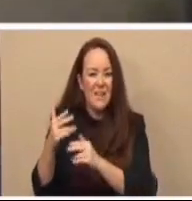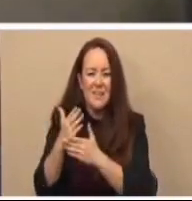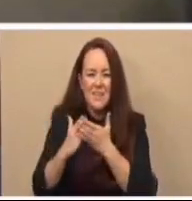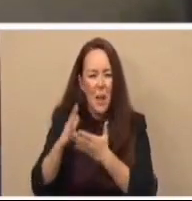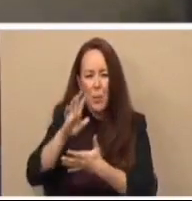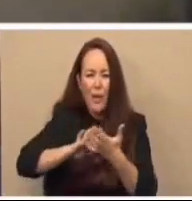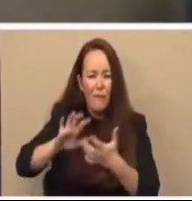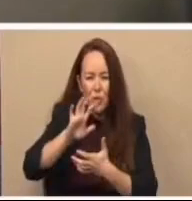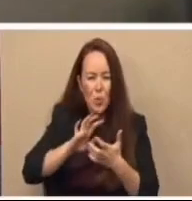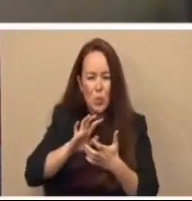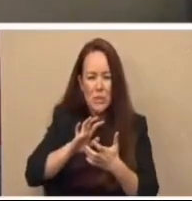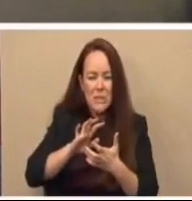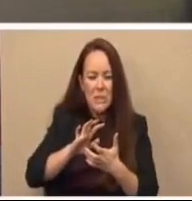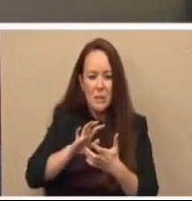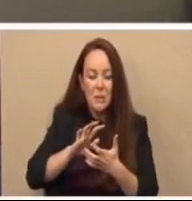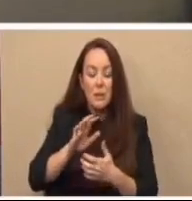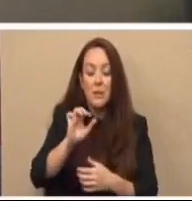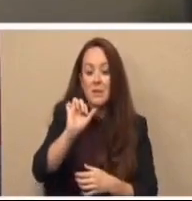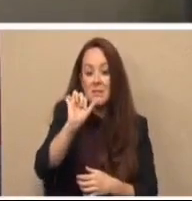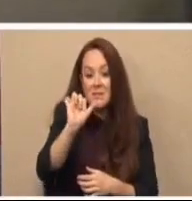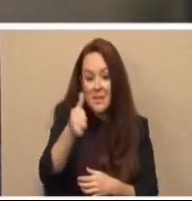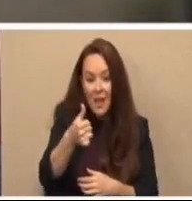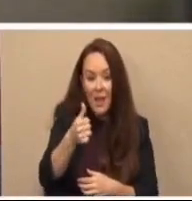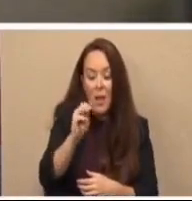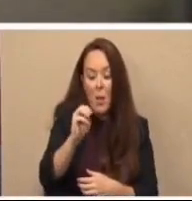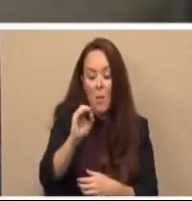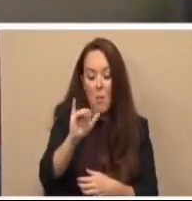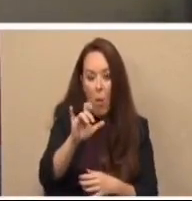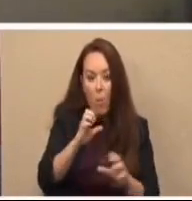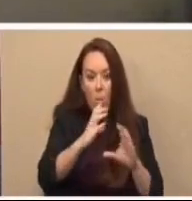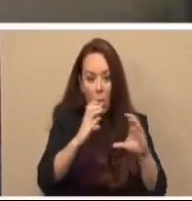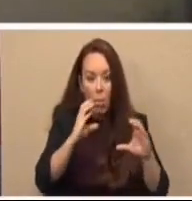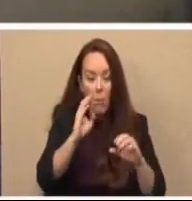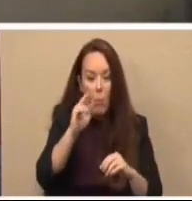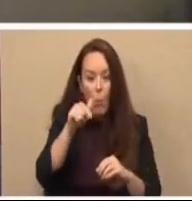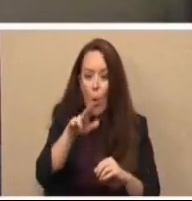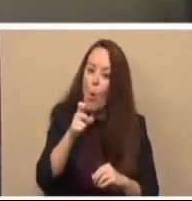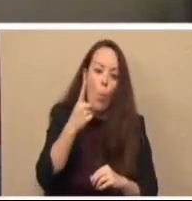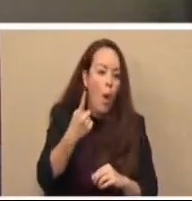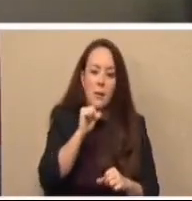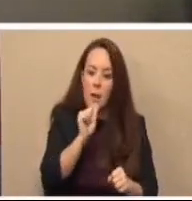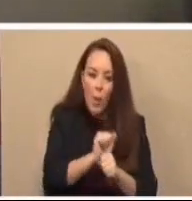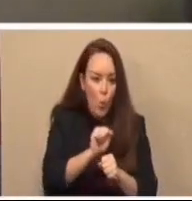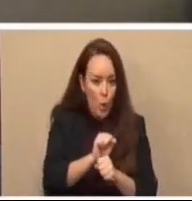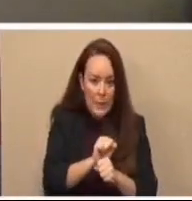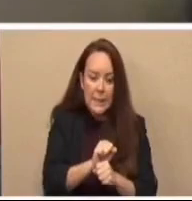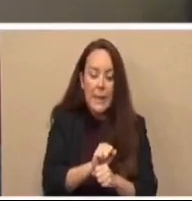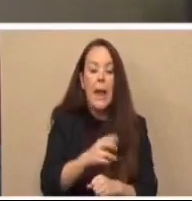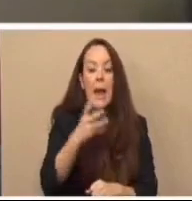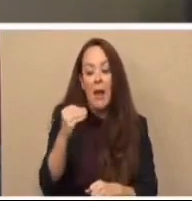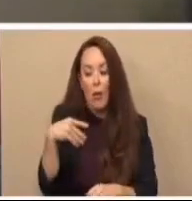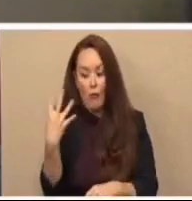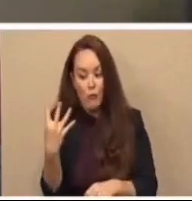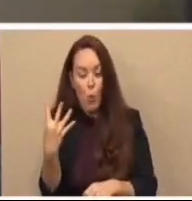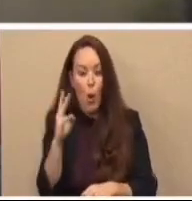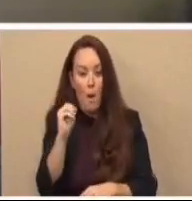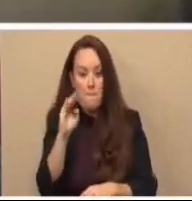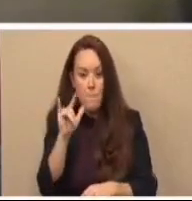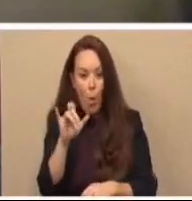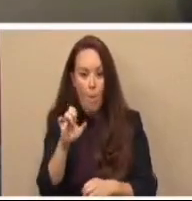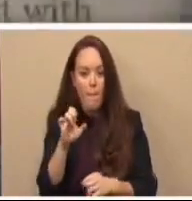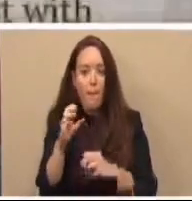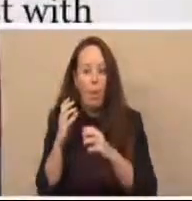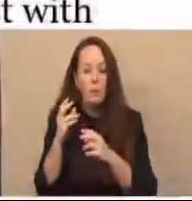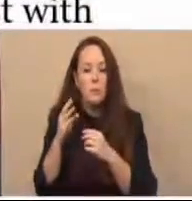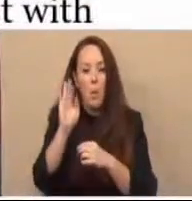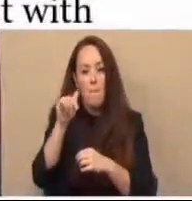confusion. So 10 mobile morgues, one is not operational, and four mobile morgues at the